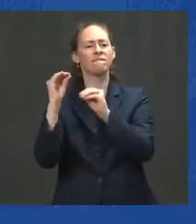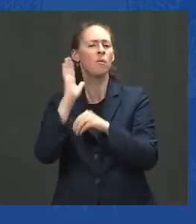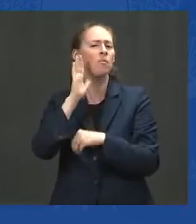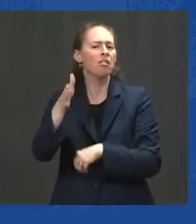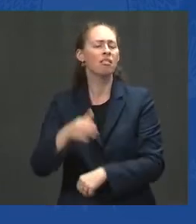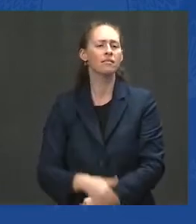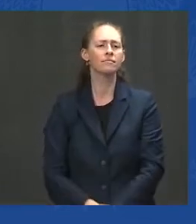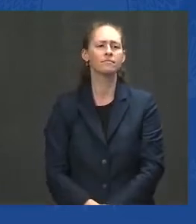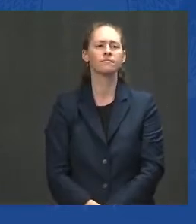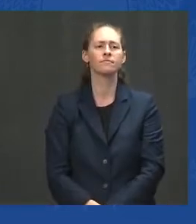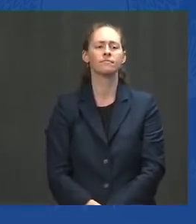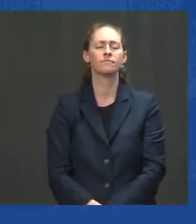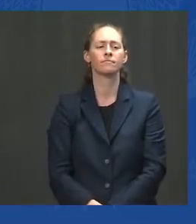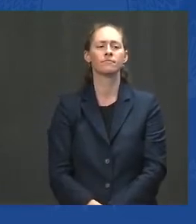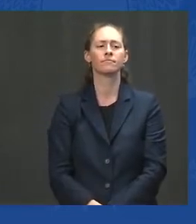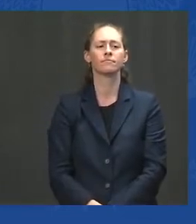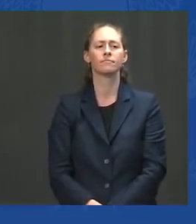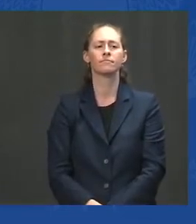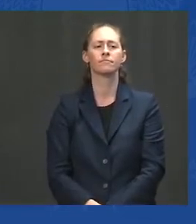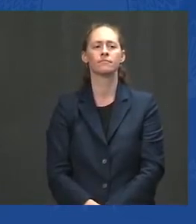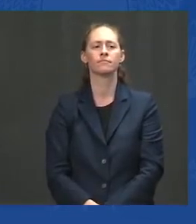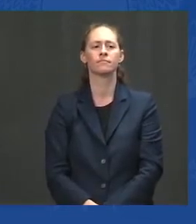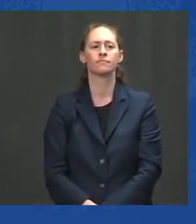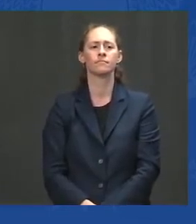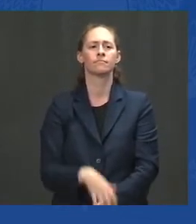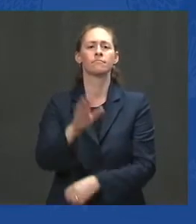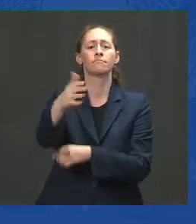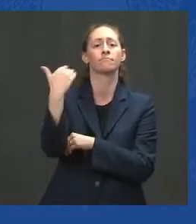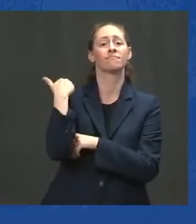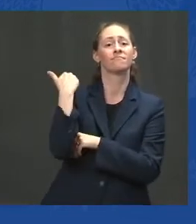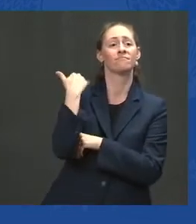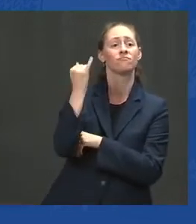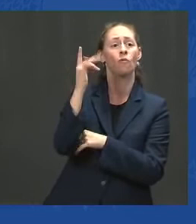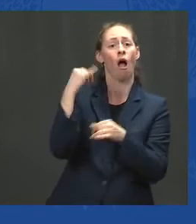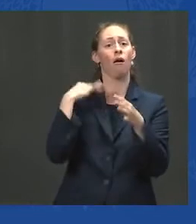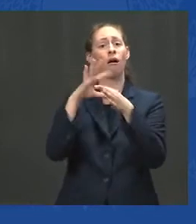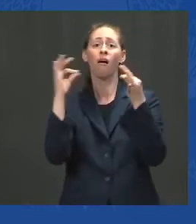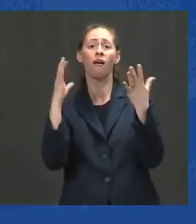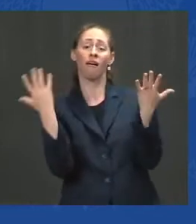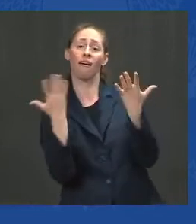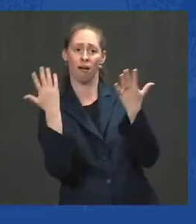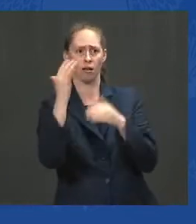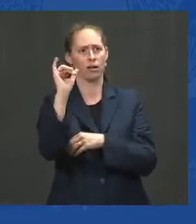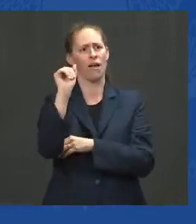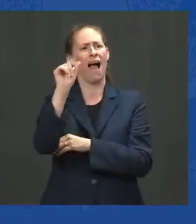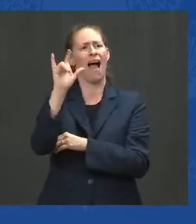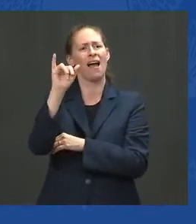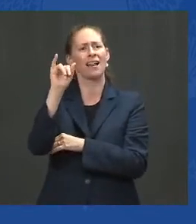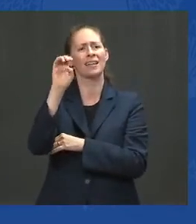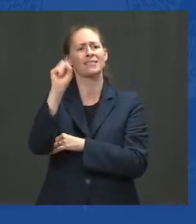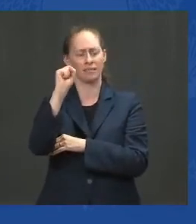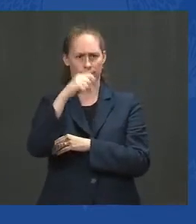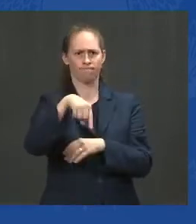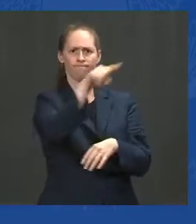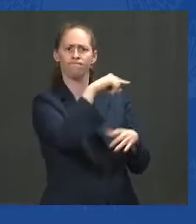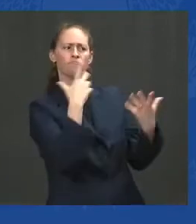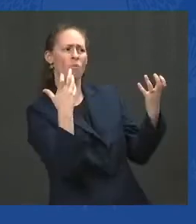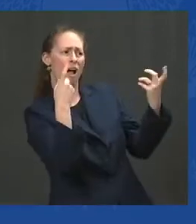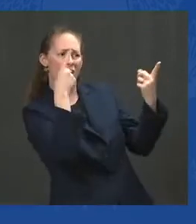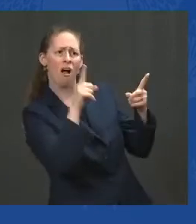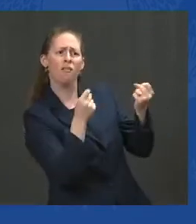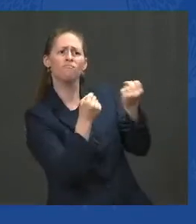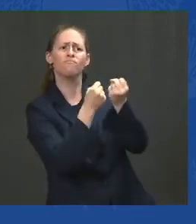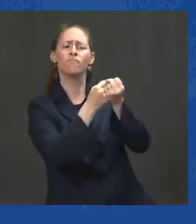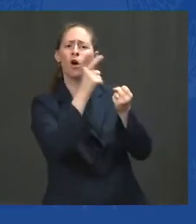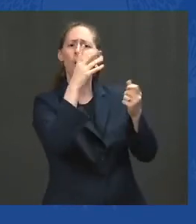has already moved 2,000 Afghans who are eligible for special immigration visas and their families to the United States.